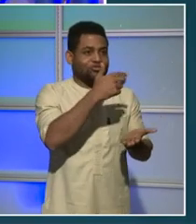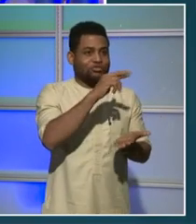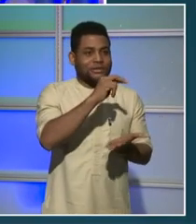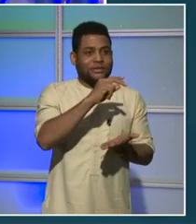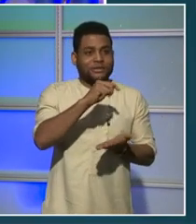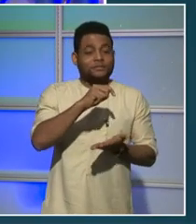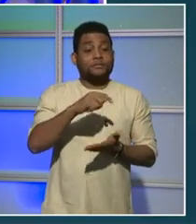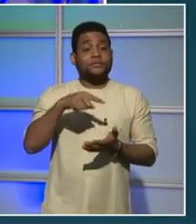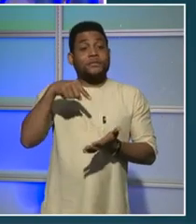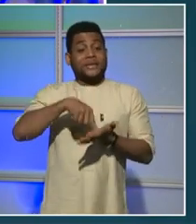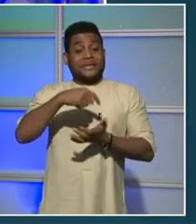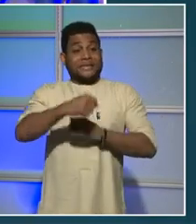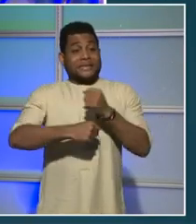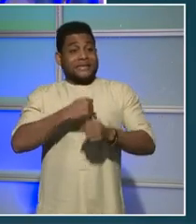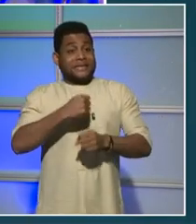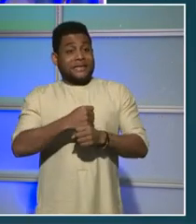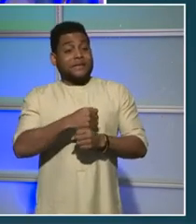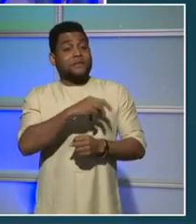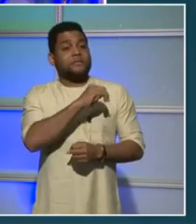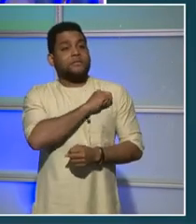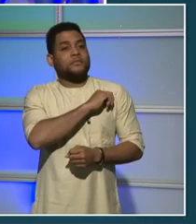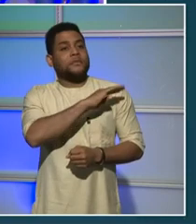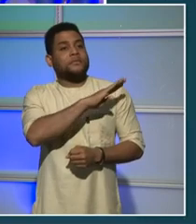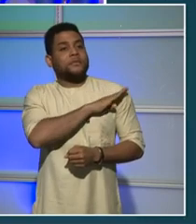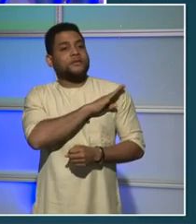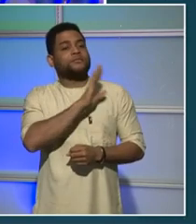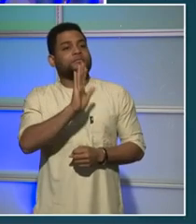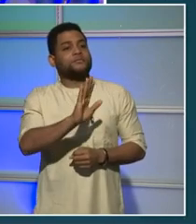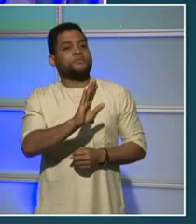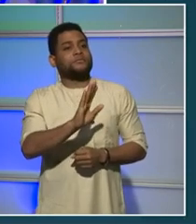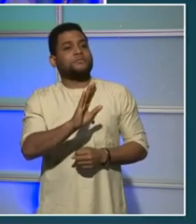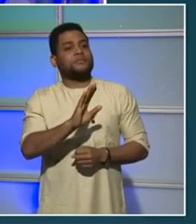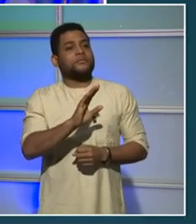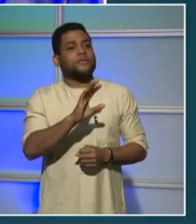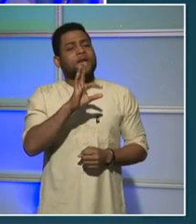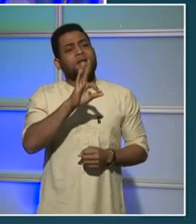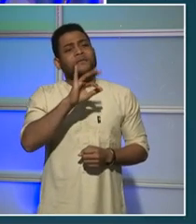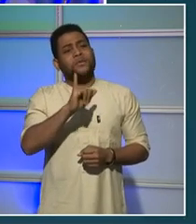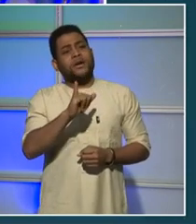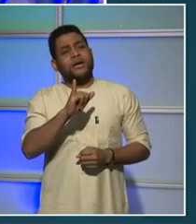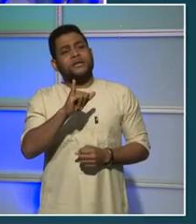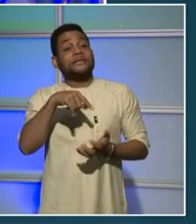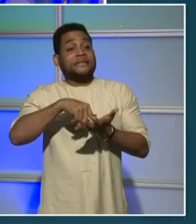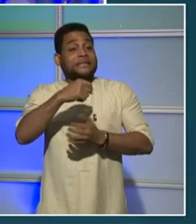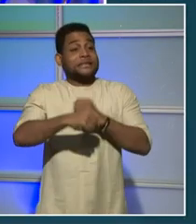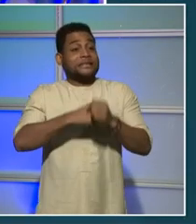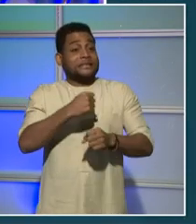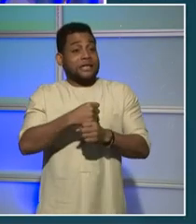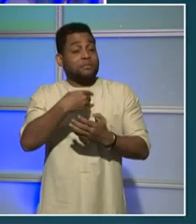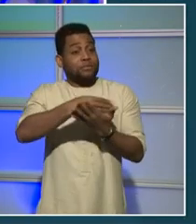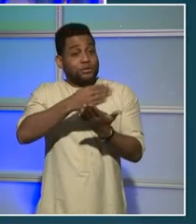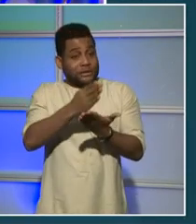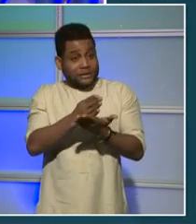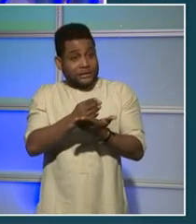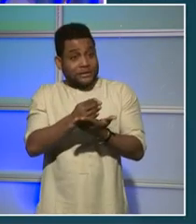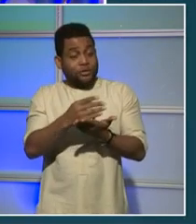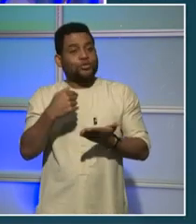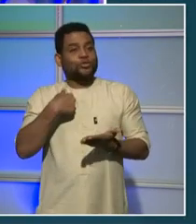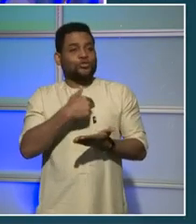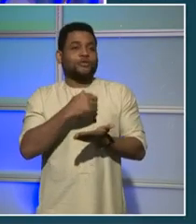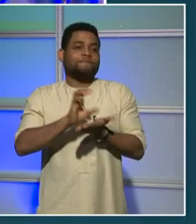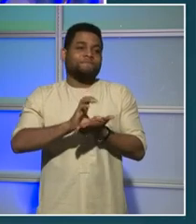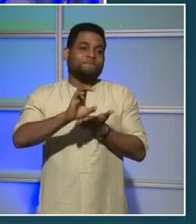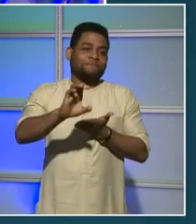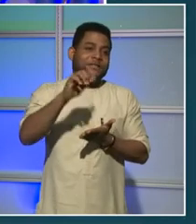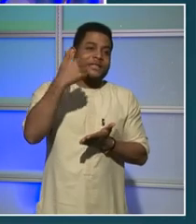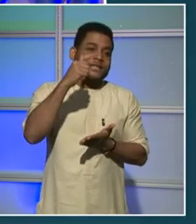in Mayor Bowser's FY22 budget, we invested $10 million a year for three years to provide cash assistance